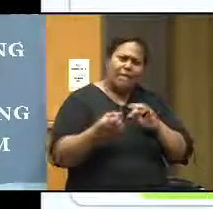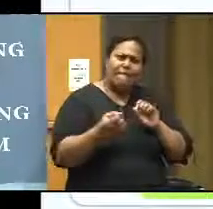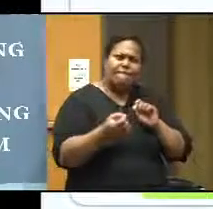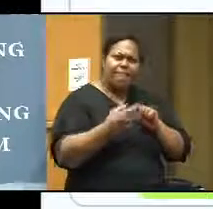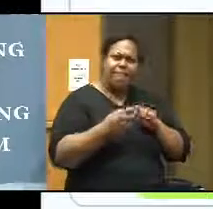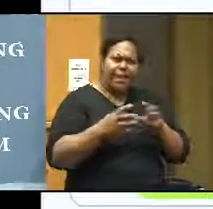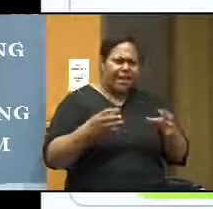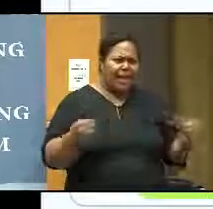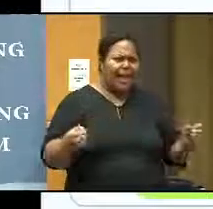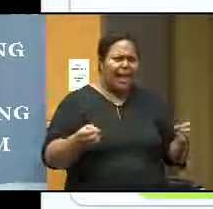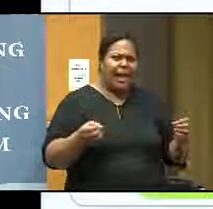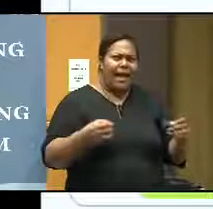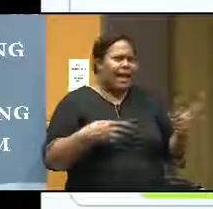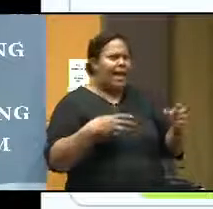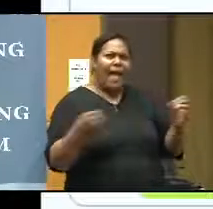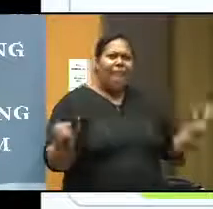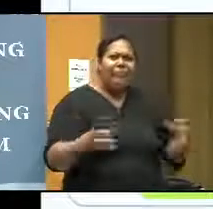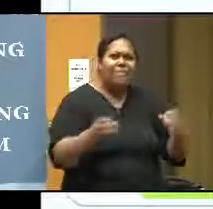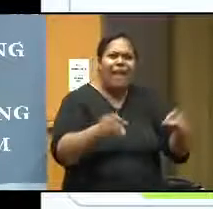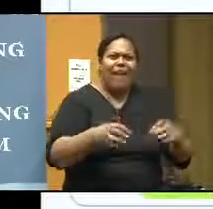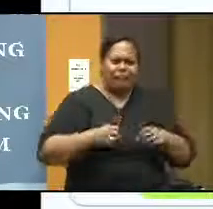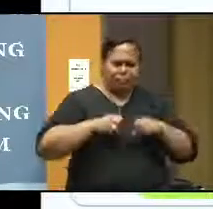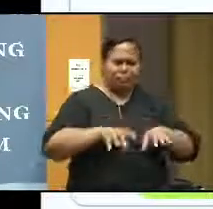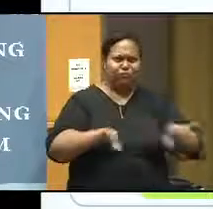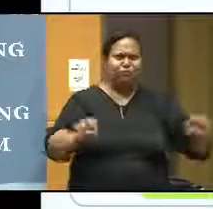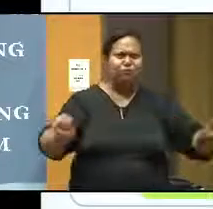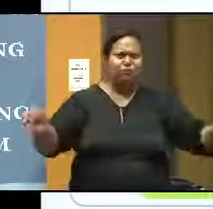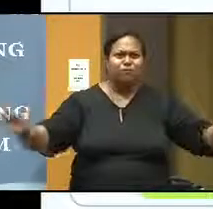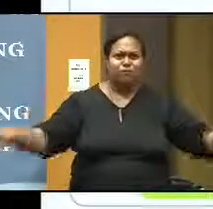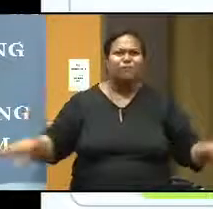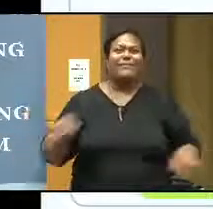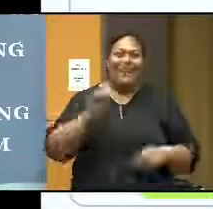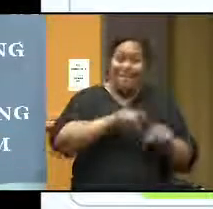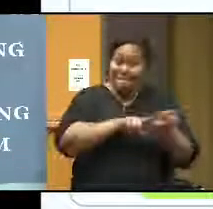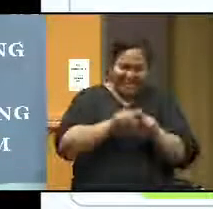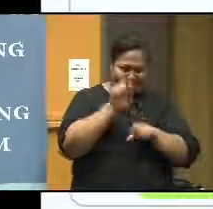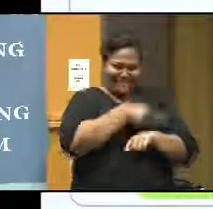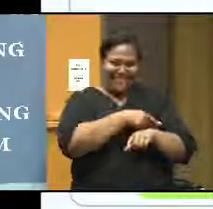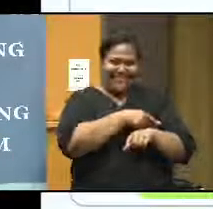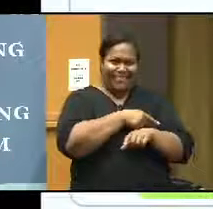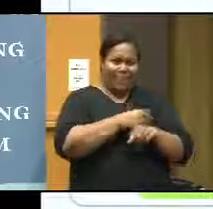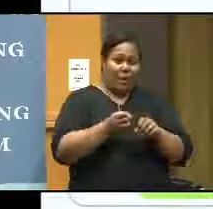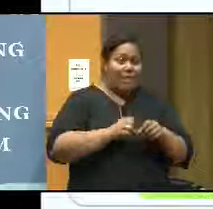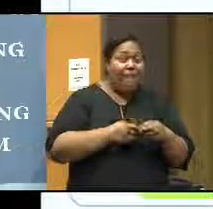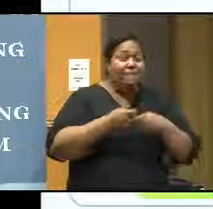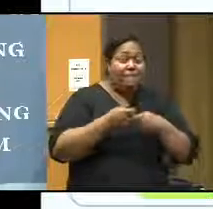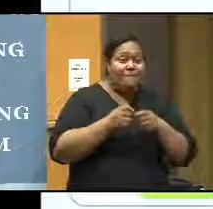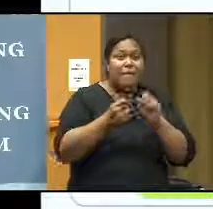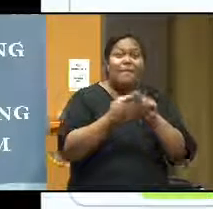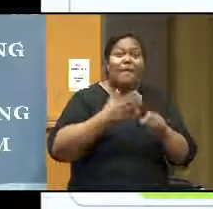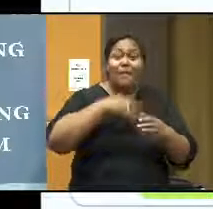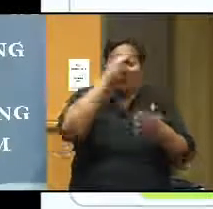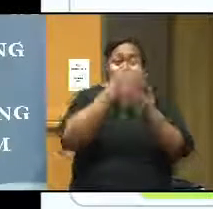So if I give a positive feedback, then the output is enhanced. Very simple. So if my feedback to the students is positive, the students'